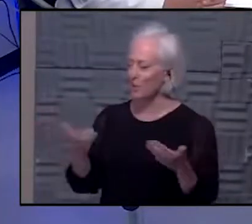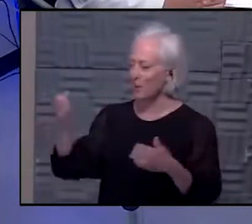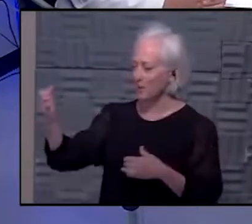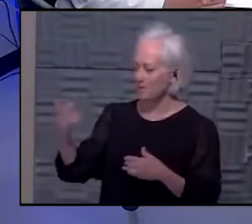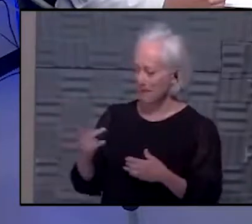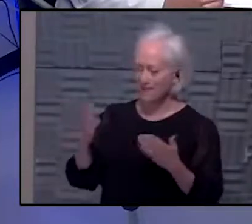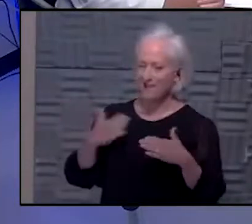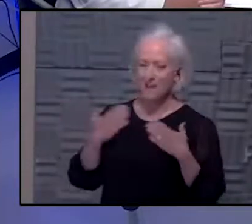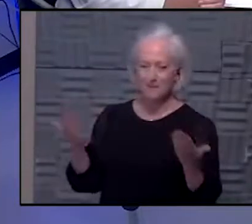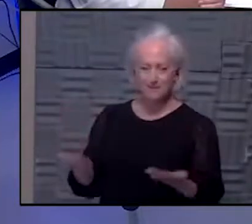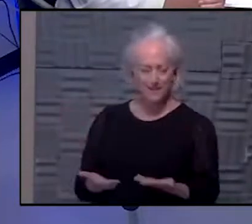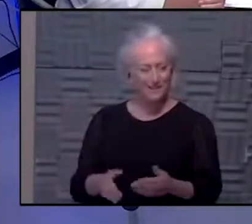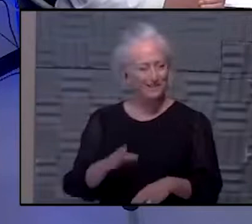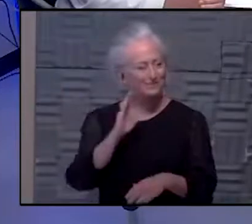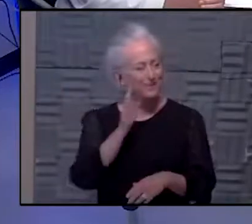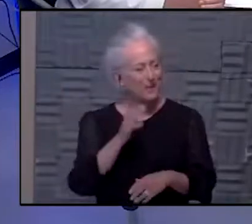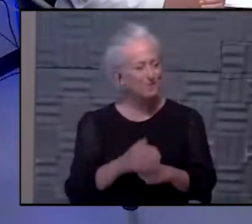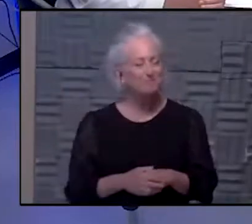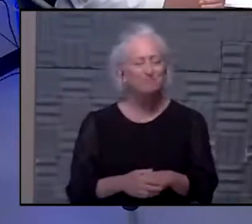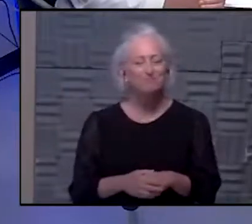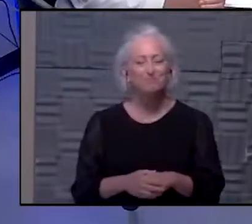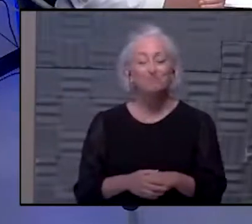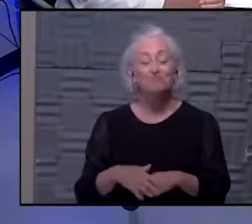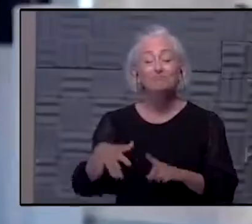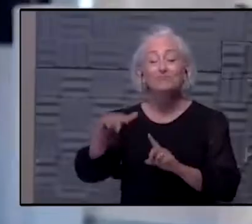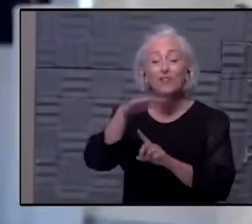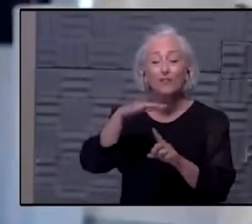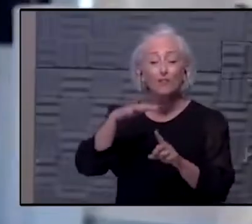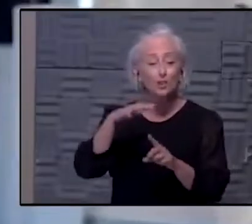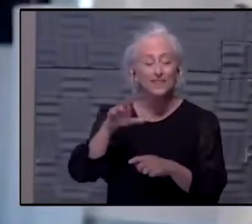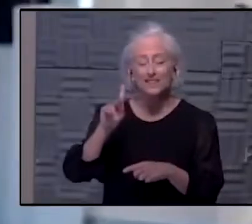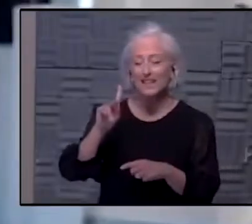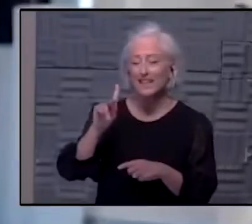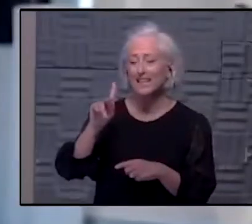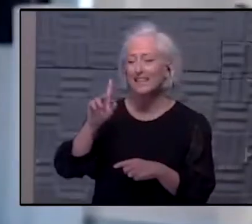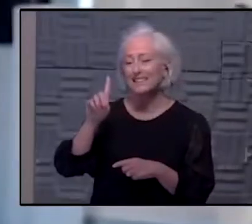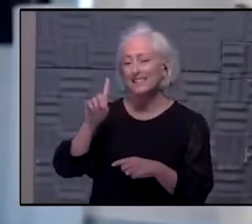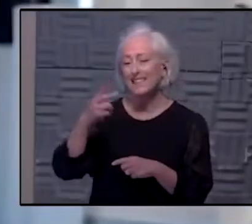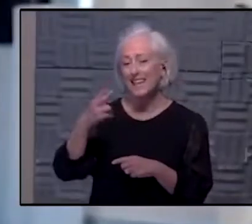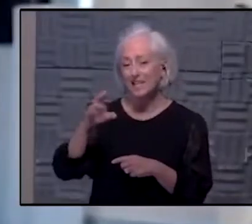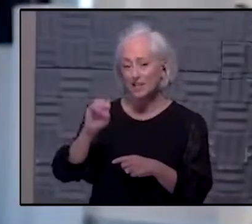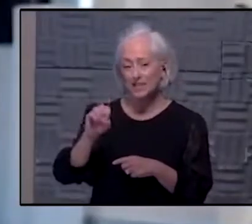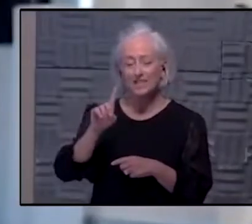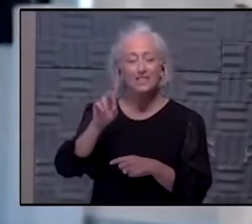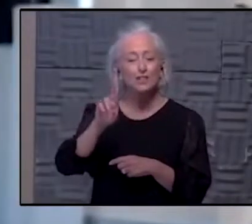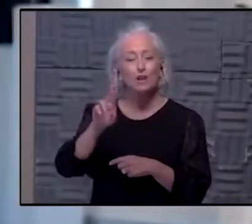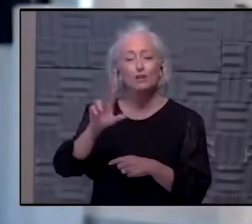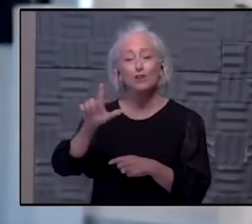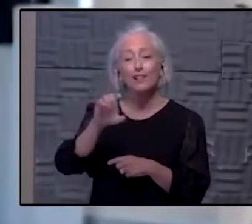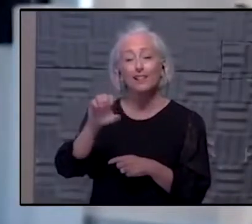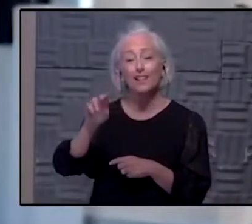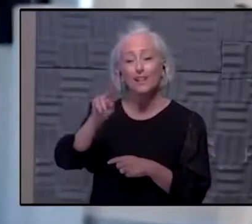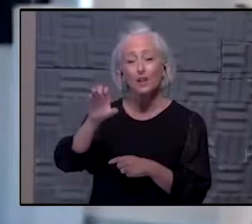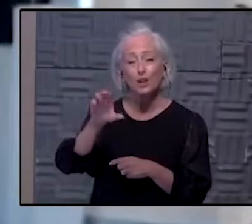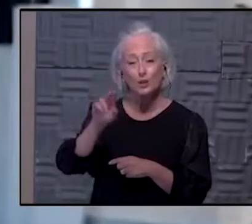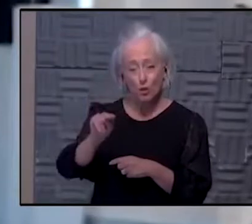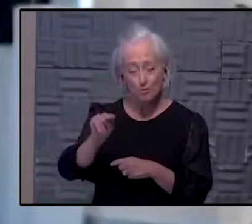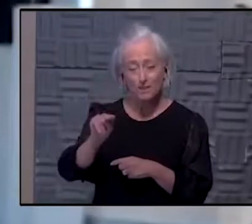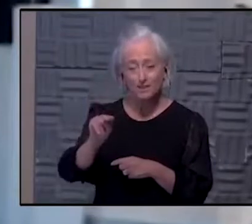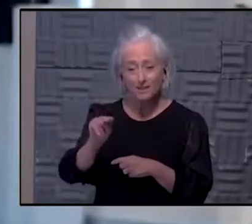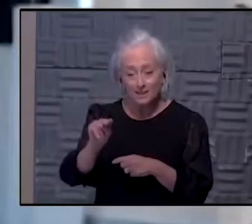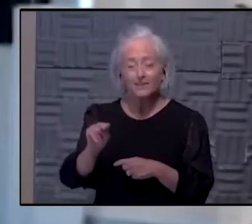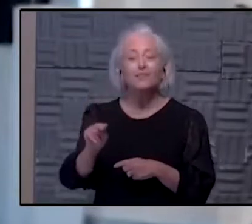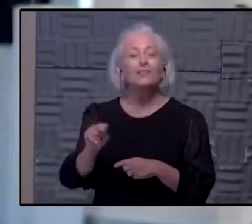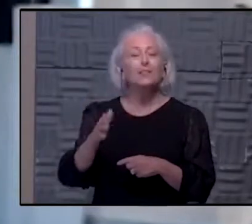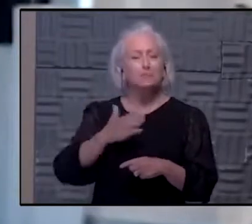glad to have you with us. And joining us virtually is KDHE Secretary Dr. Lee Norman, who had this position at KU before I was